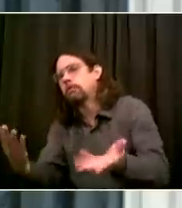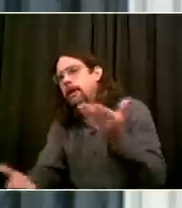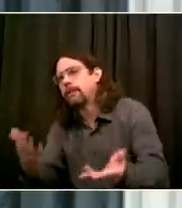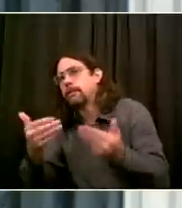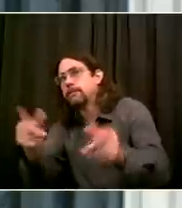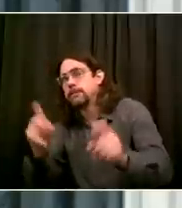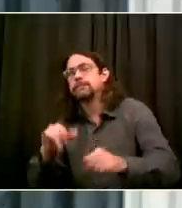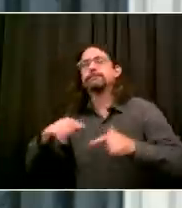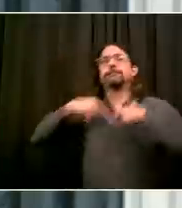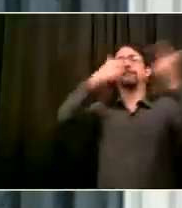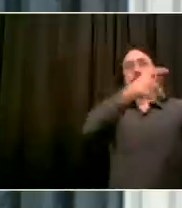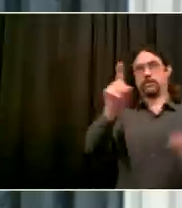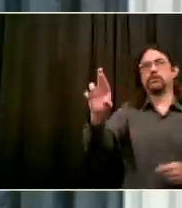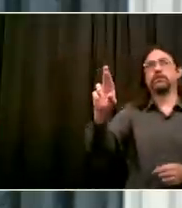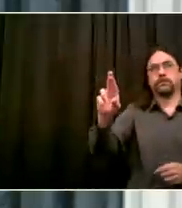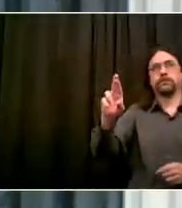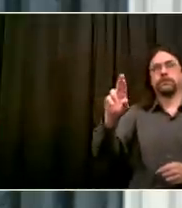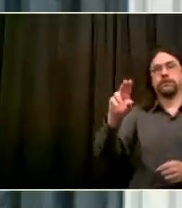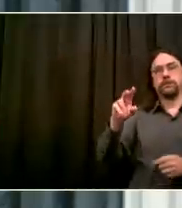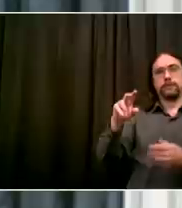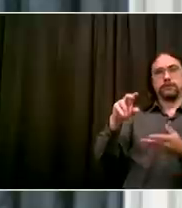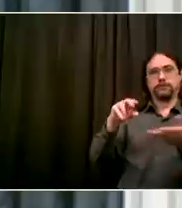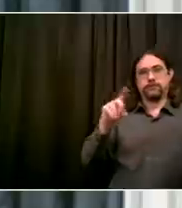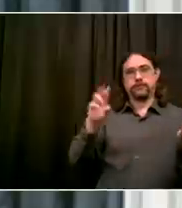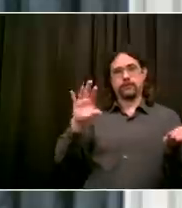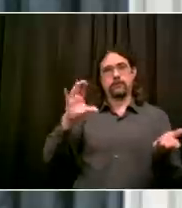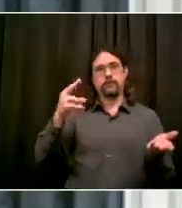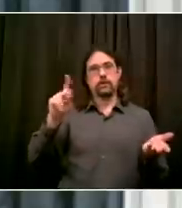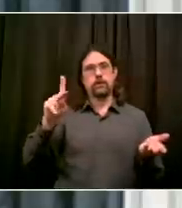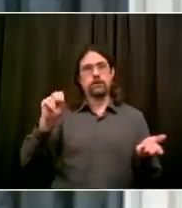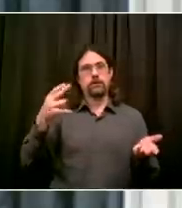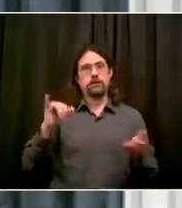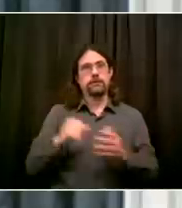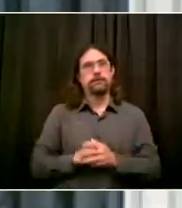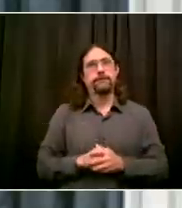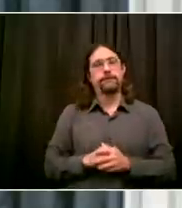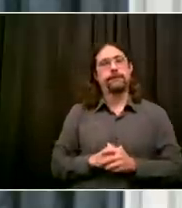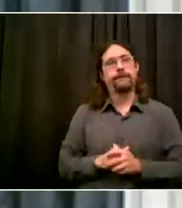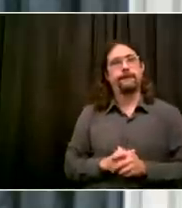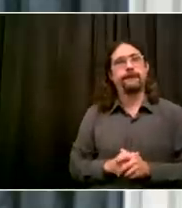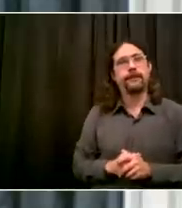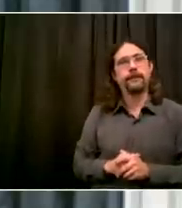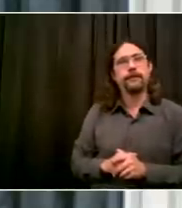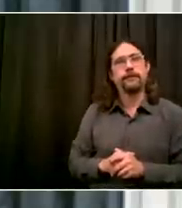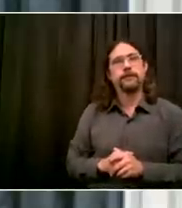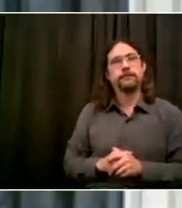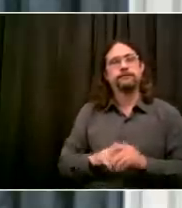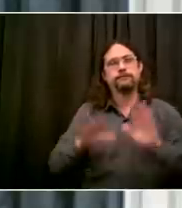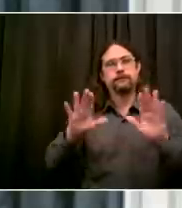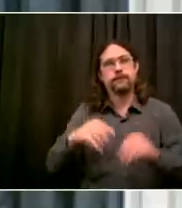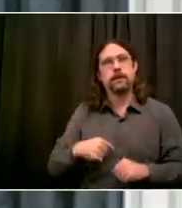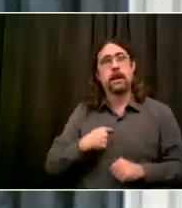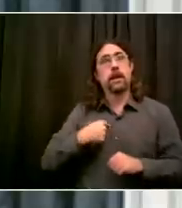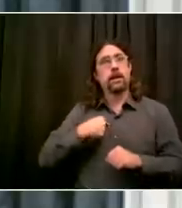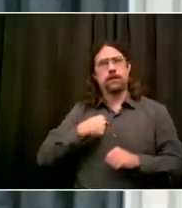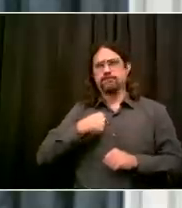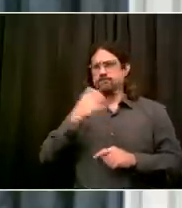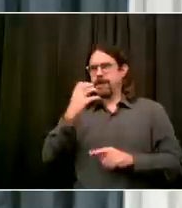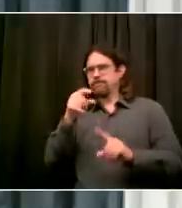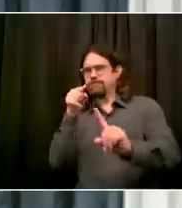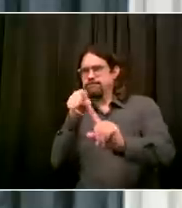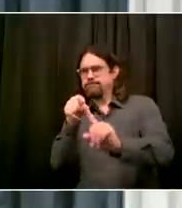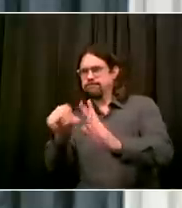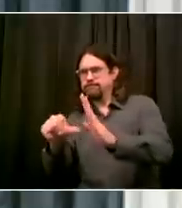made. What I would emphasize is that because we are not seeing any evidence of herd immunity